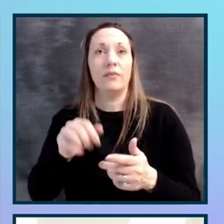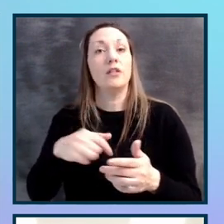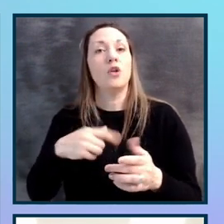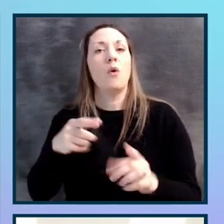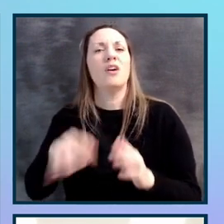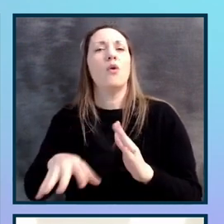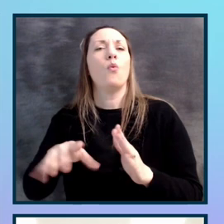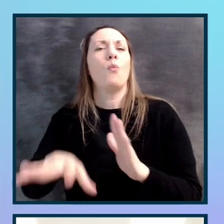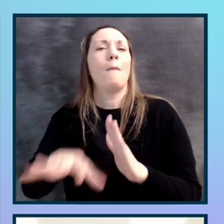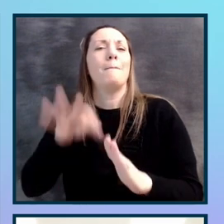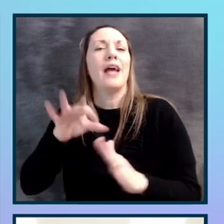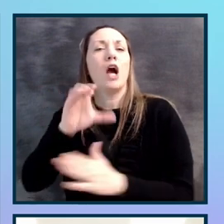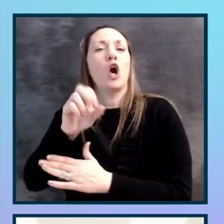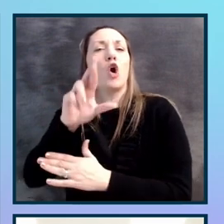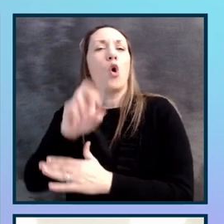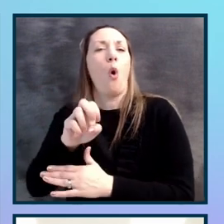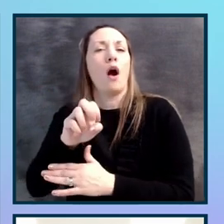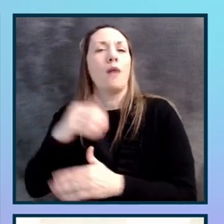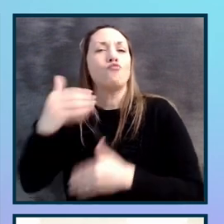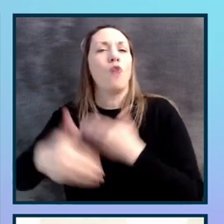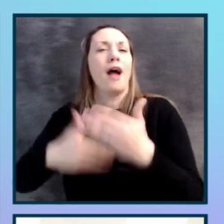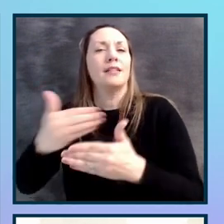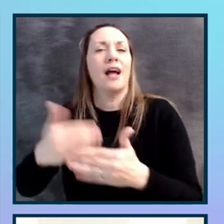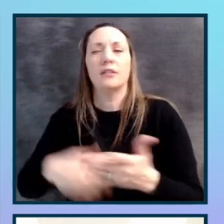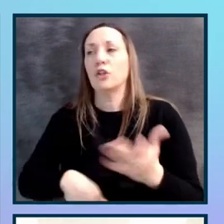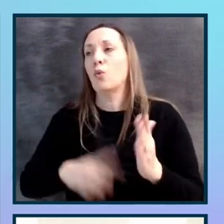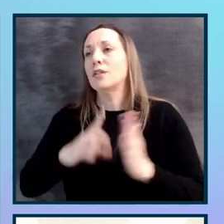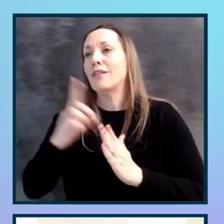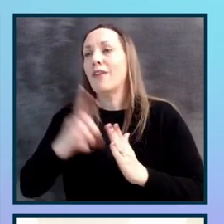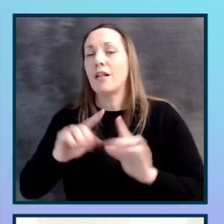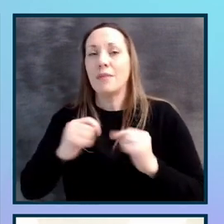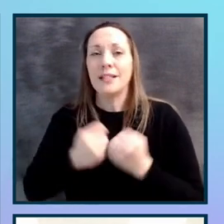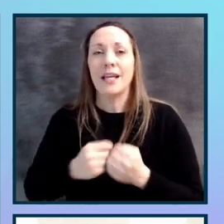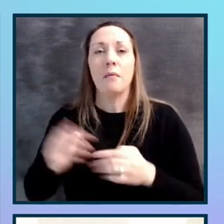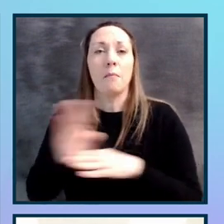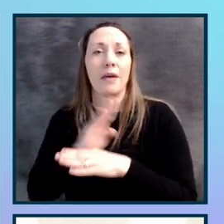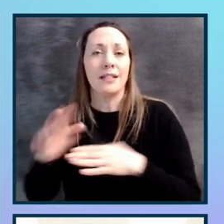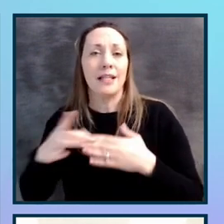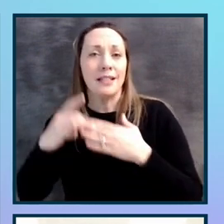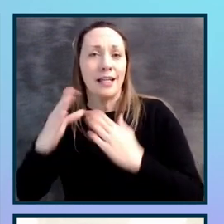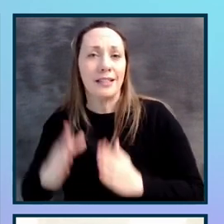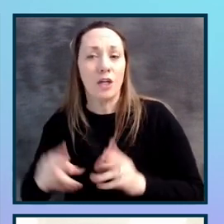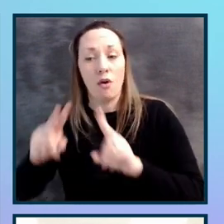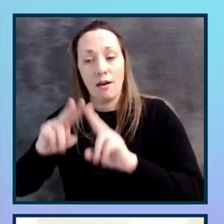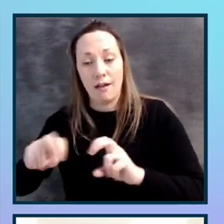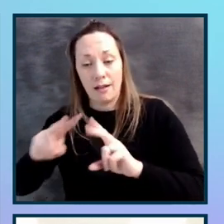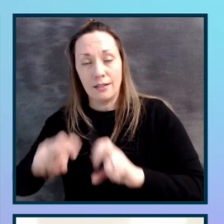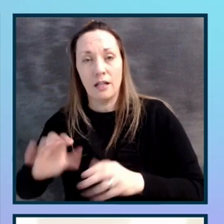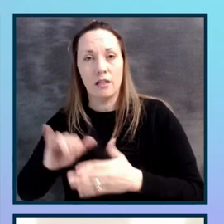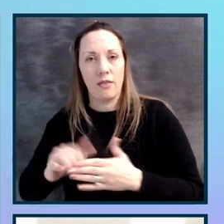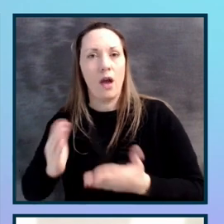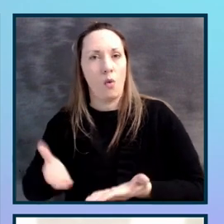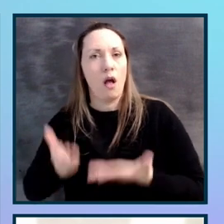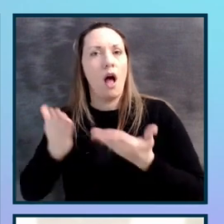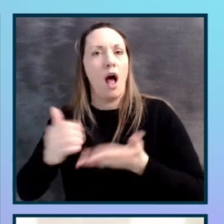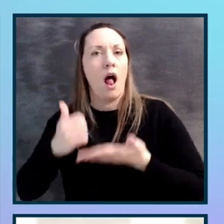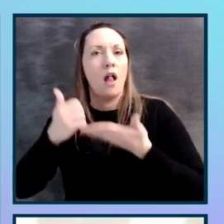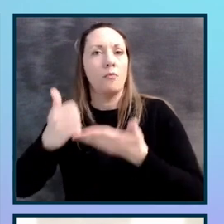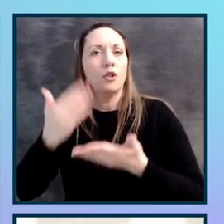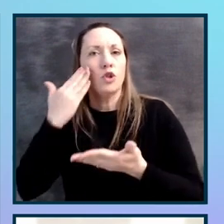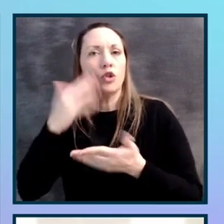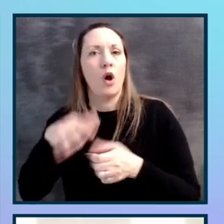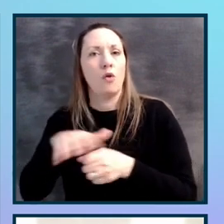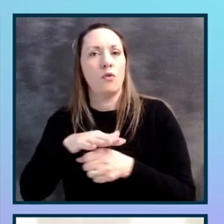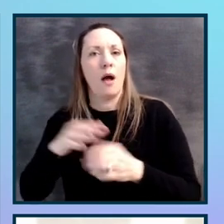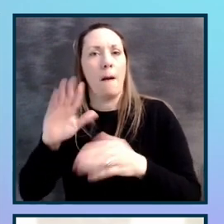throughout your platform, your internal like development teams, your business leaders and your analytics will give you insight into what you should be covering as a baseline for your